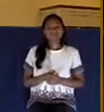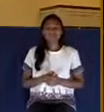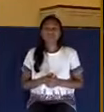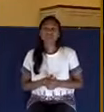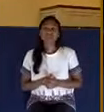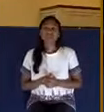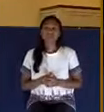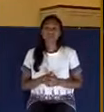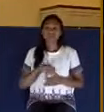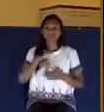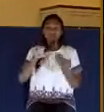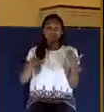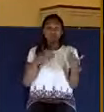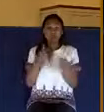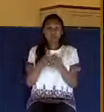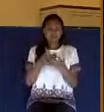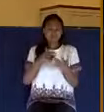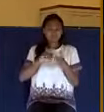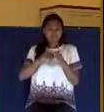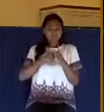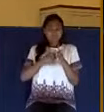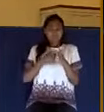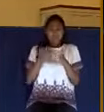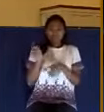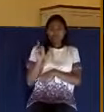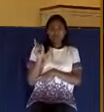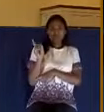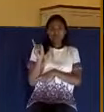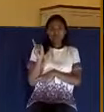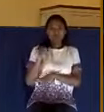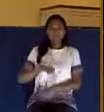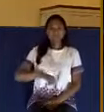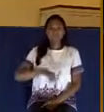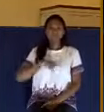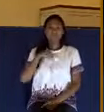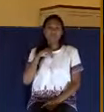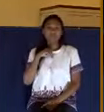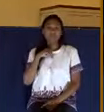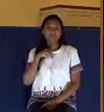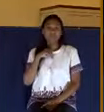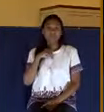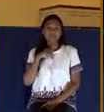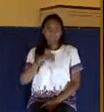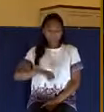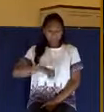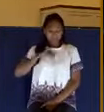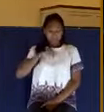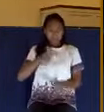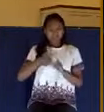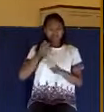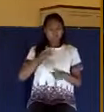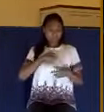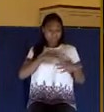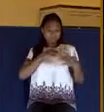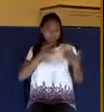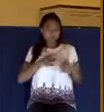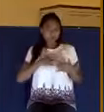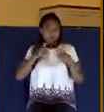And it all stems from pride. Pride, which is from a sinful, fallen heart.